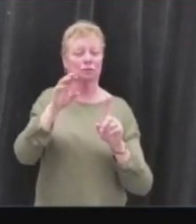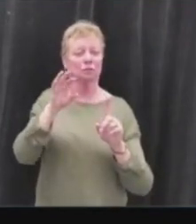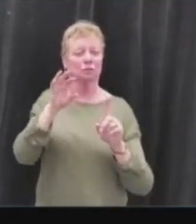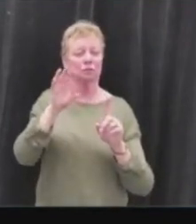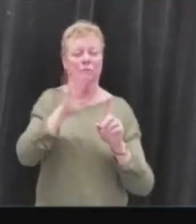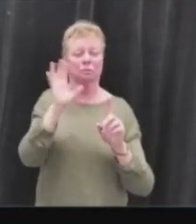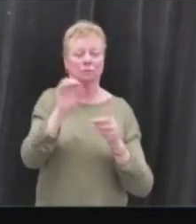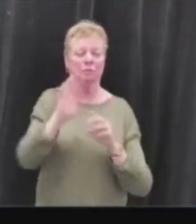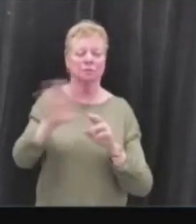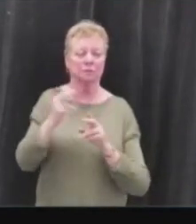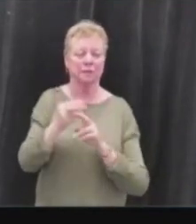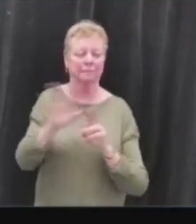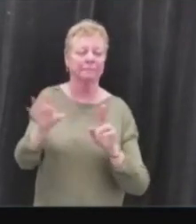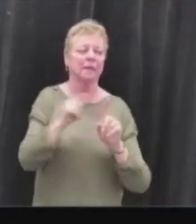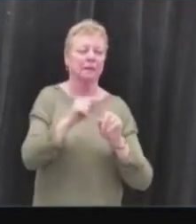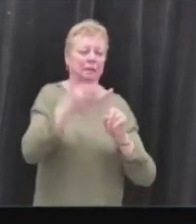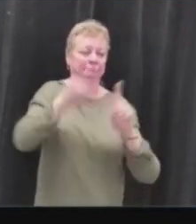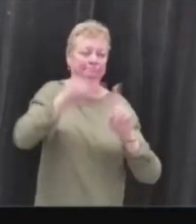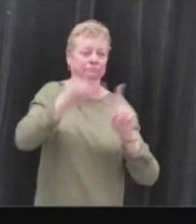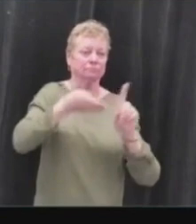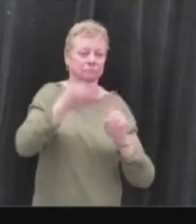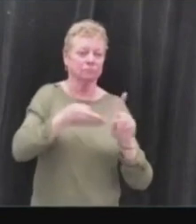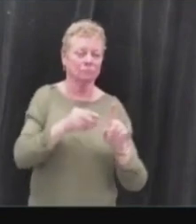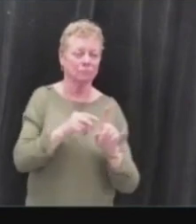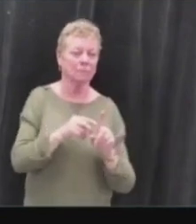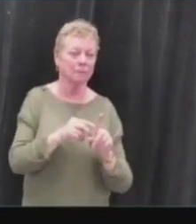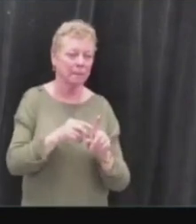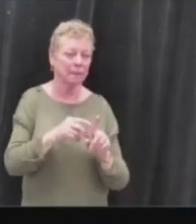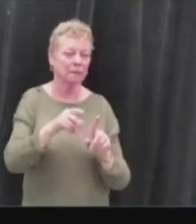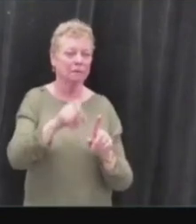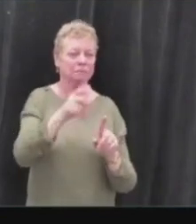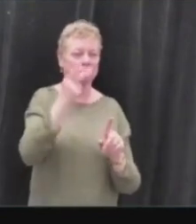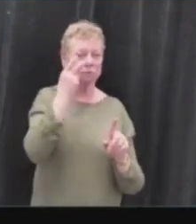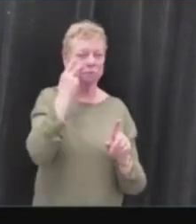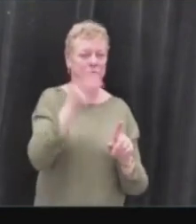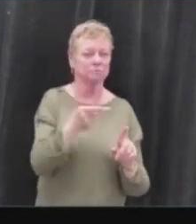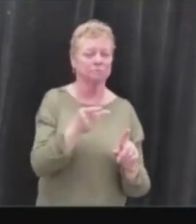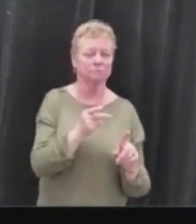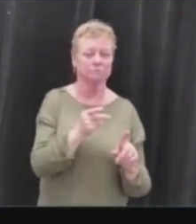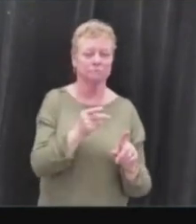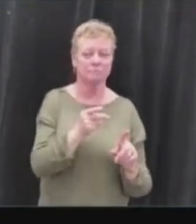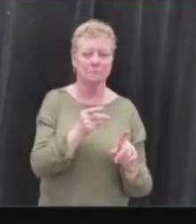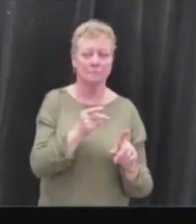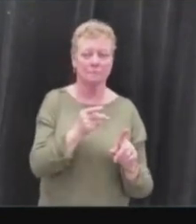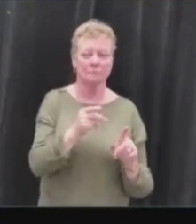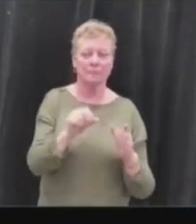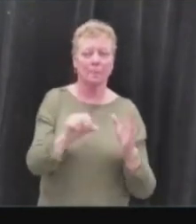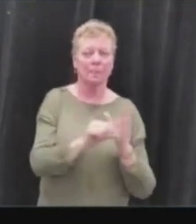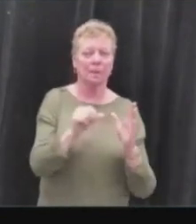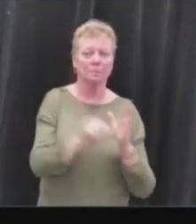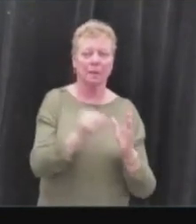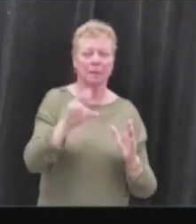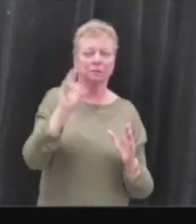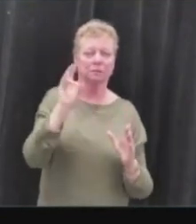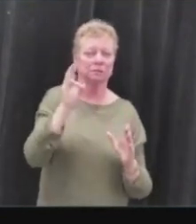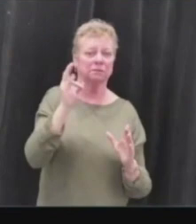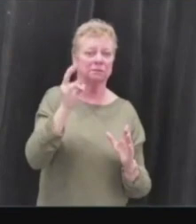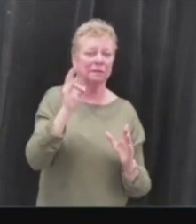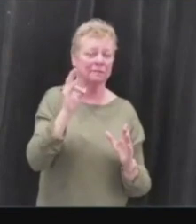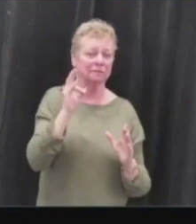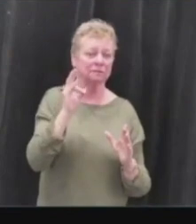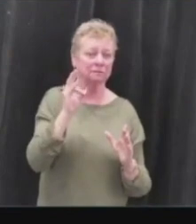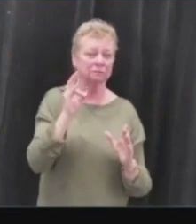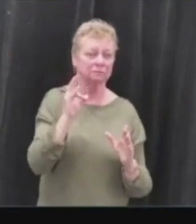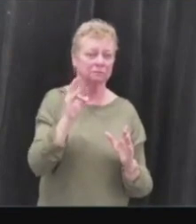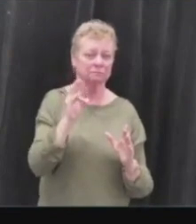intro. So what I wish to do, if you can follow in your guide, is start off on page seven. And one thing I wanted to